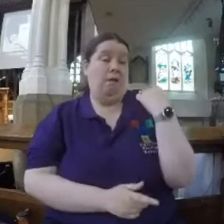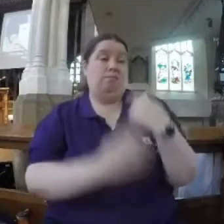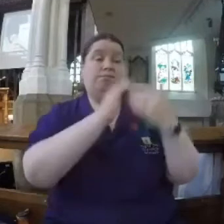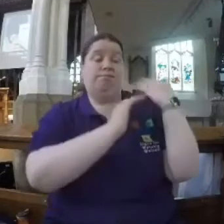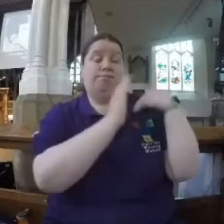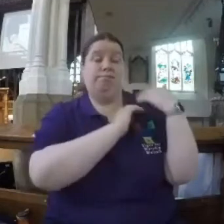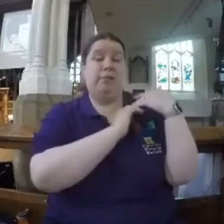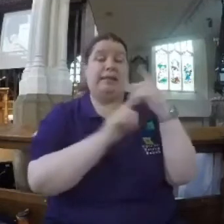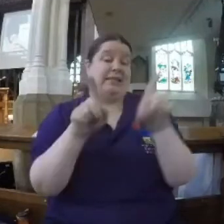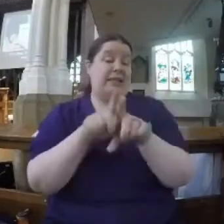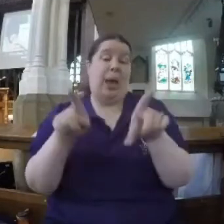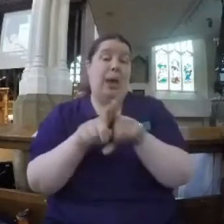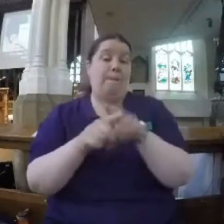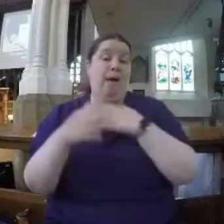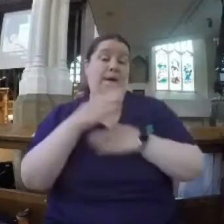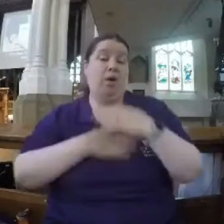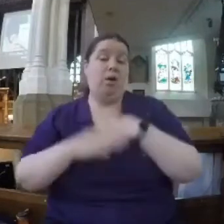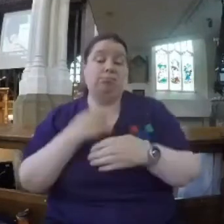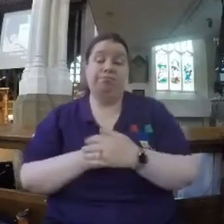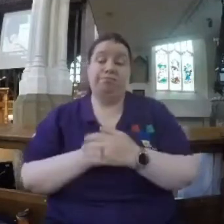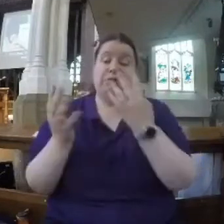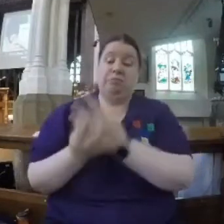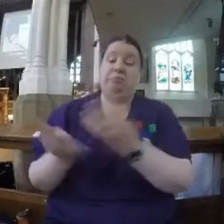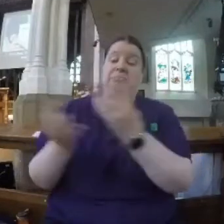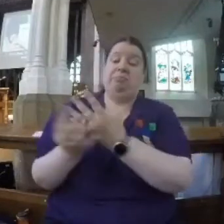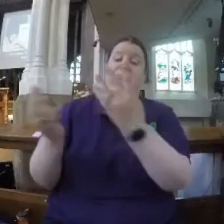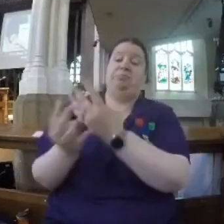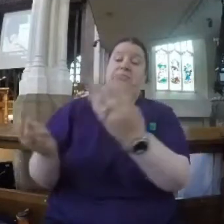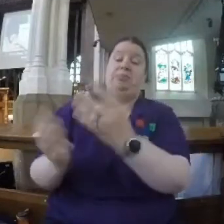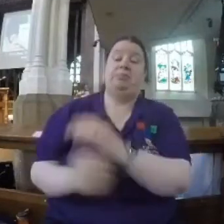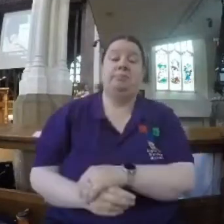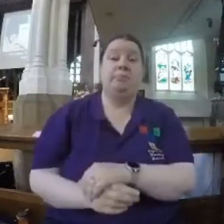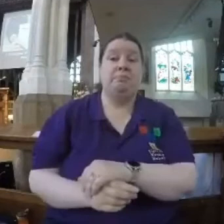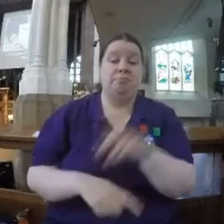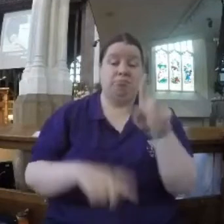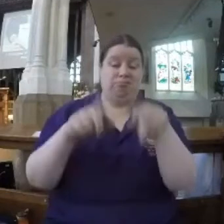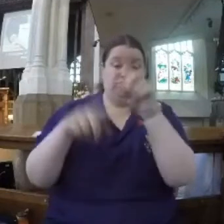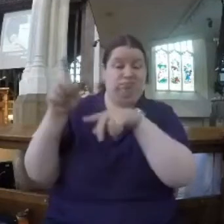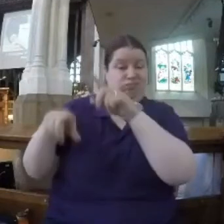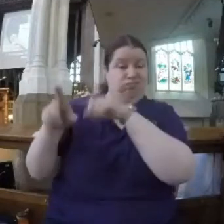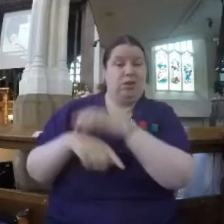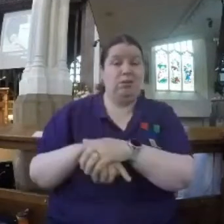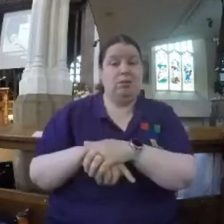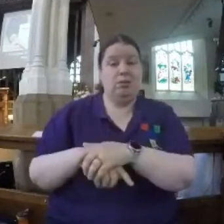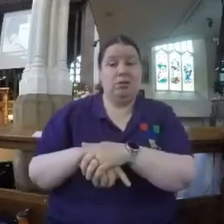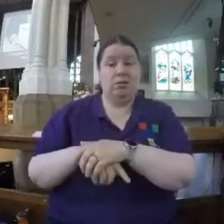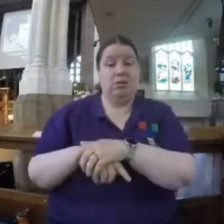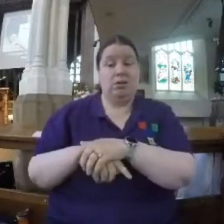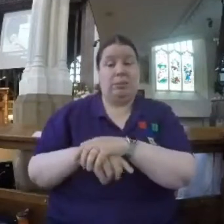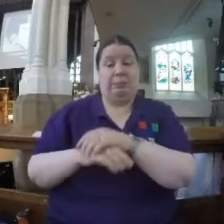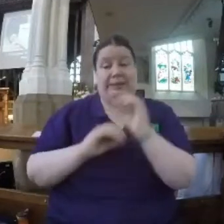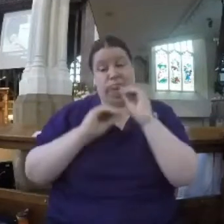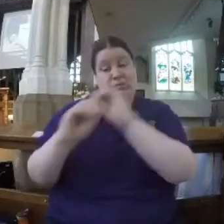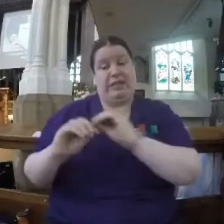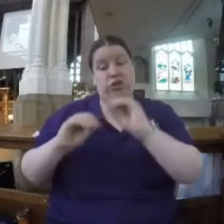who were listening to Jesus at the time? Well, there'd been a whole load of different people in the crowd. Including amongst them some Pharisees.